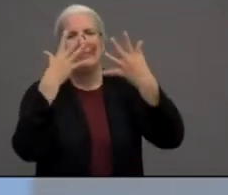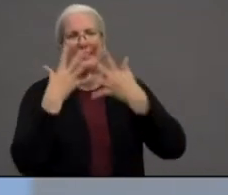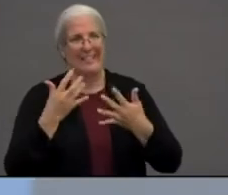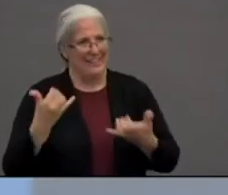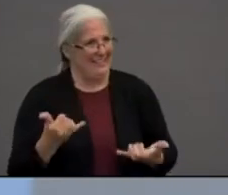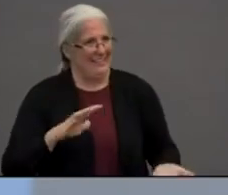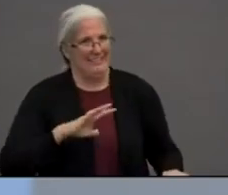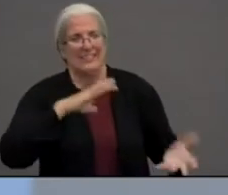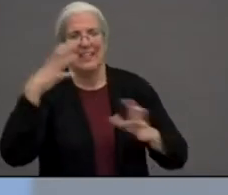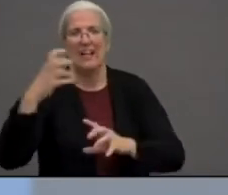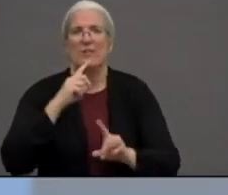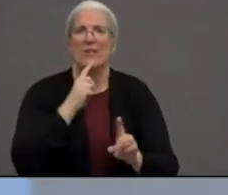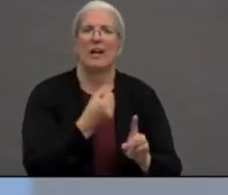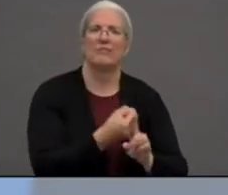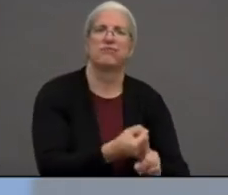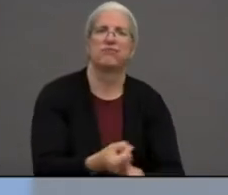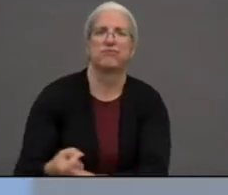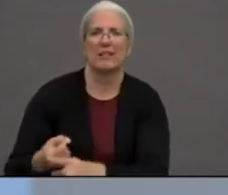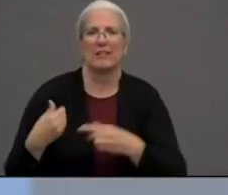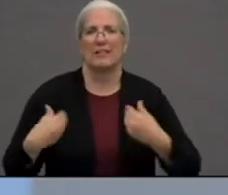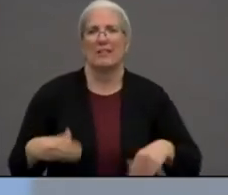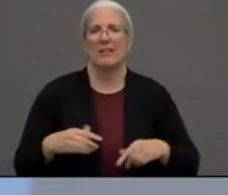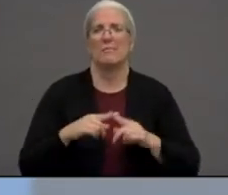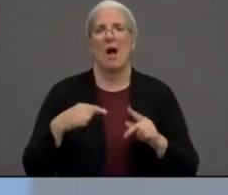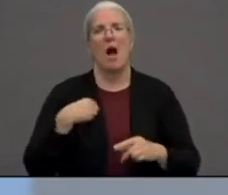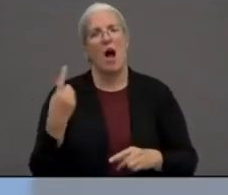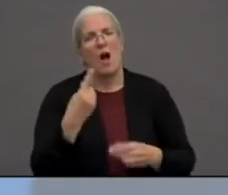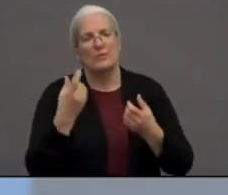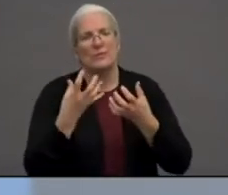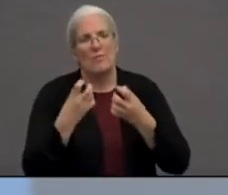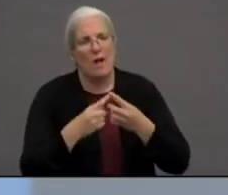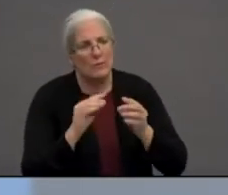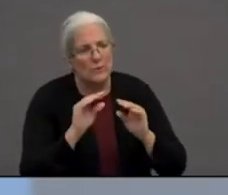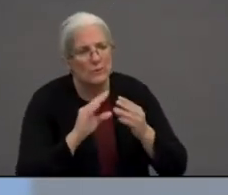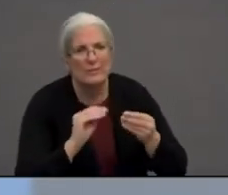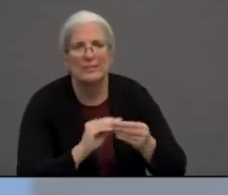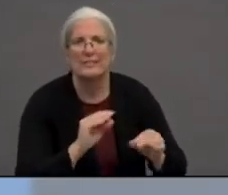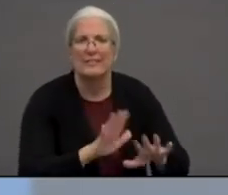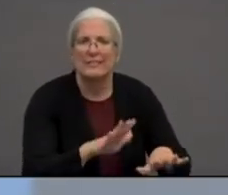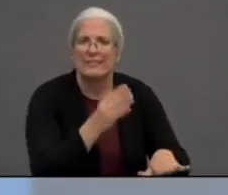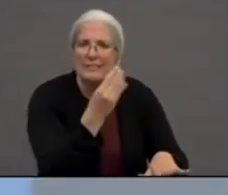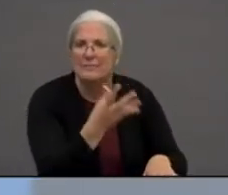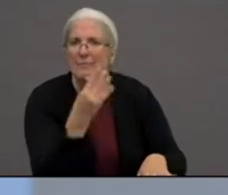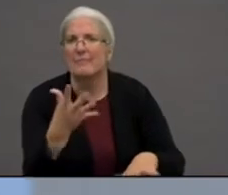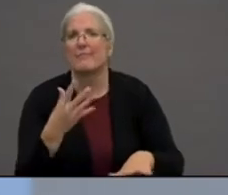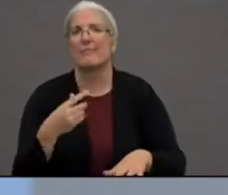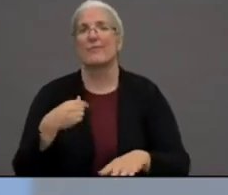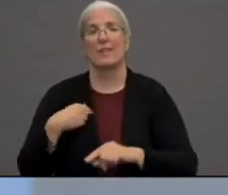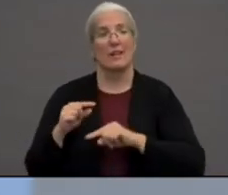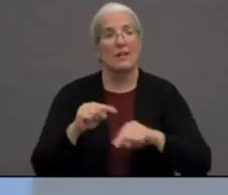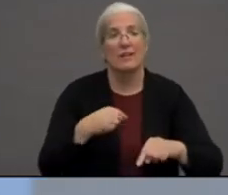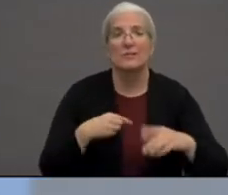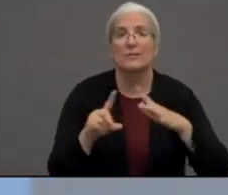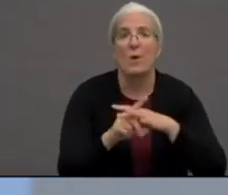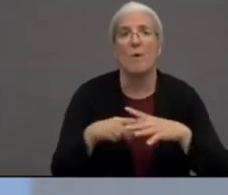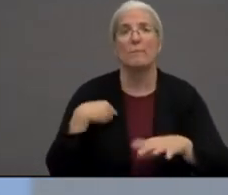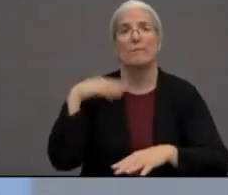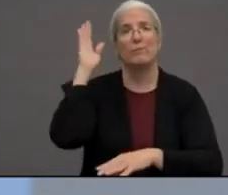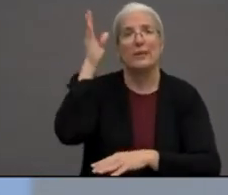But as I always told students, wherever I went, wherever I presented, wherever I served, I said do not give up.